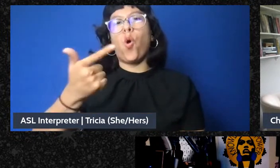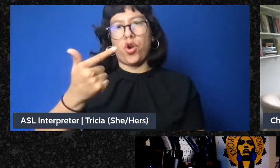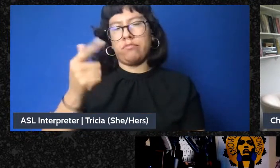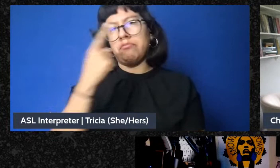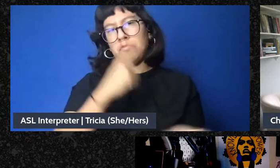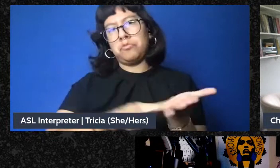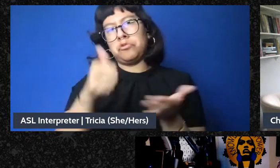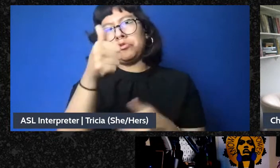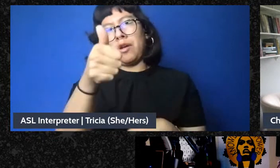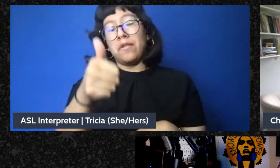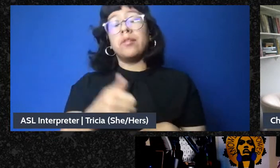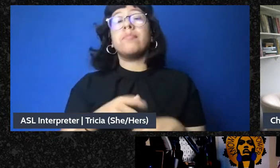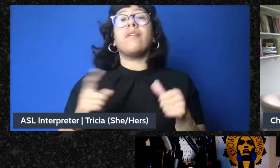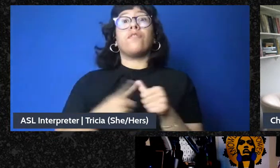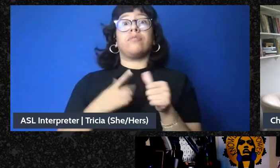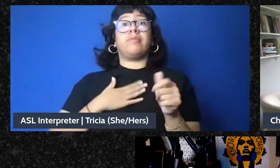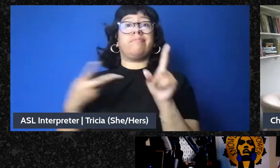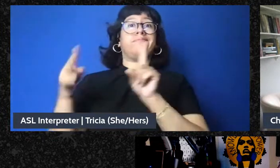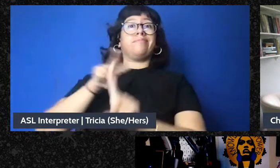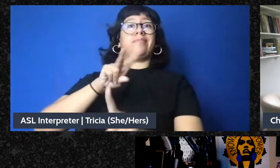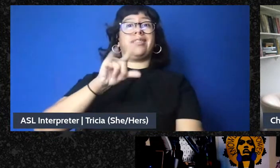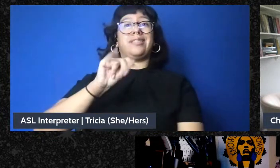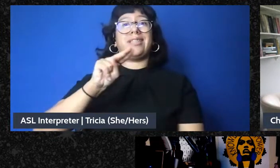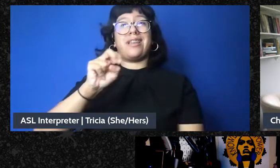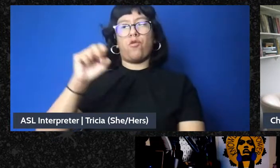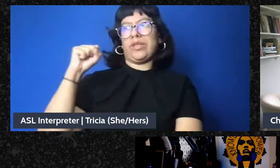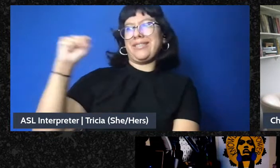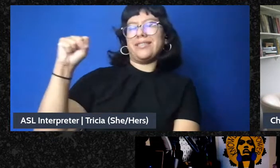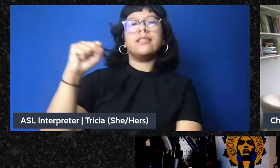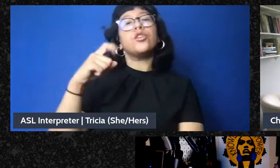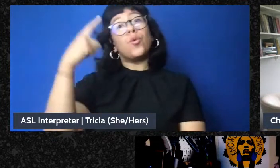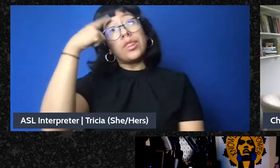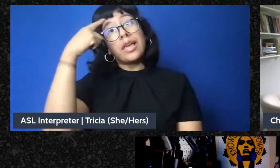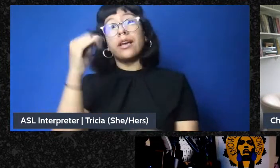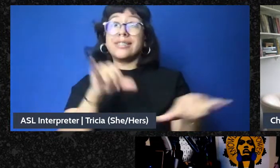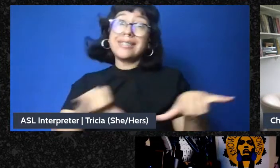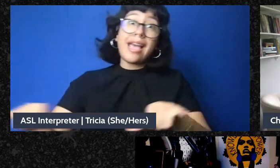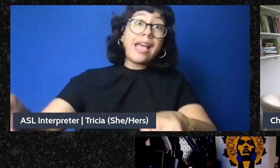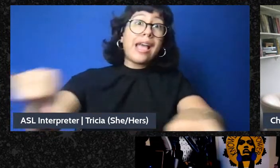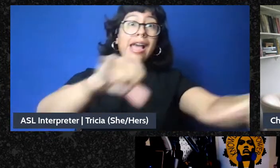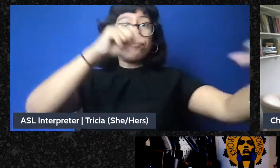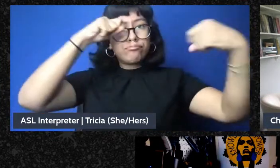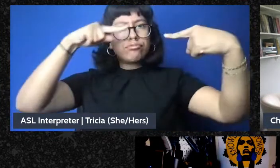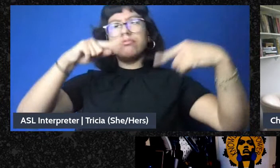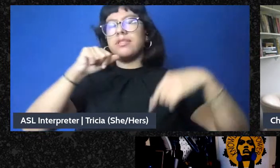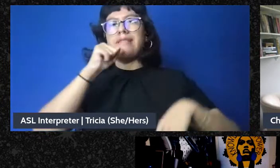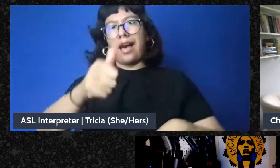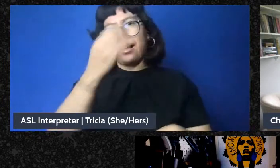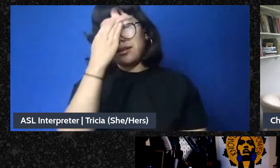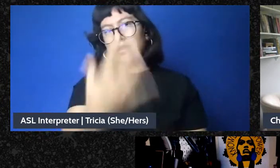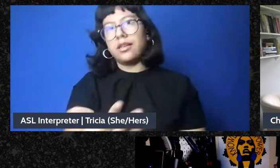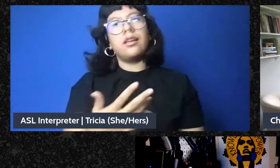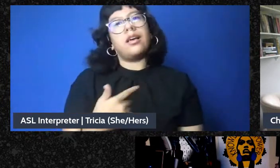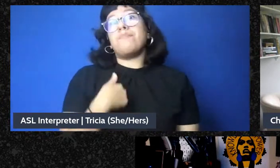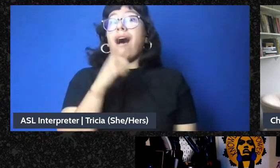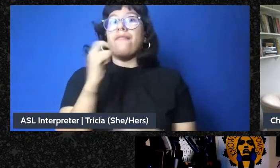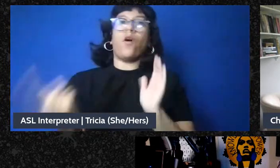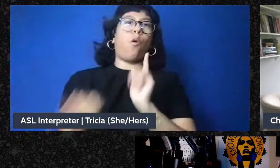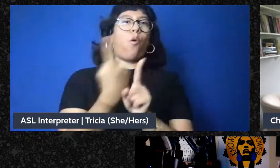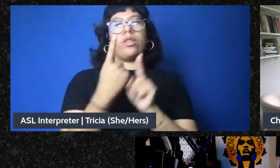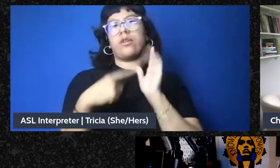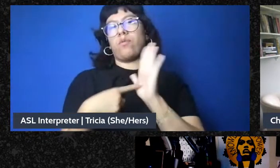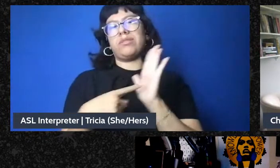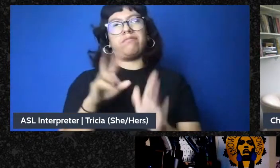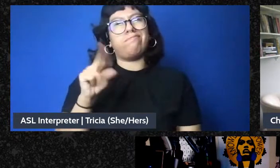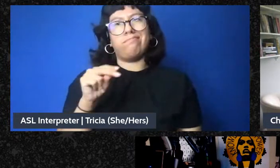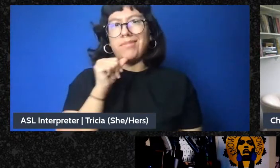physician of Diné resistance, which is not a monolithic entity. And I'm definitely not the spokesperson for. What